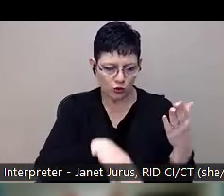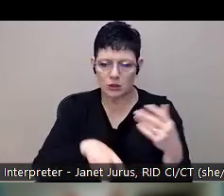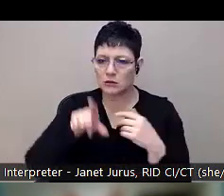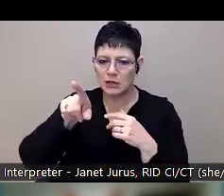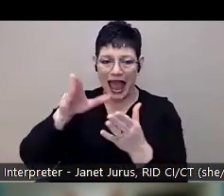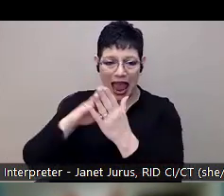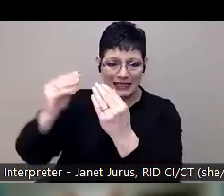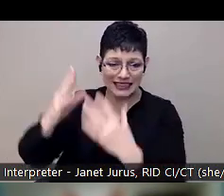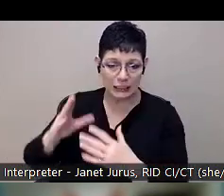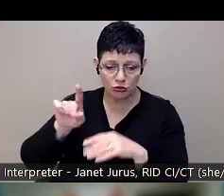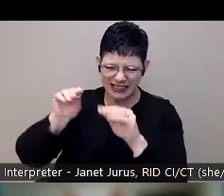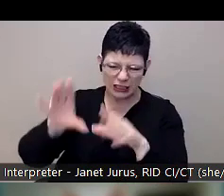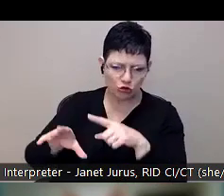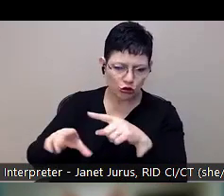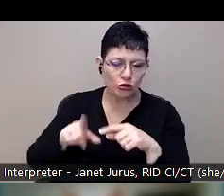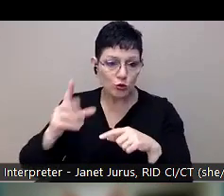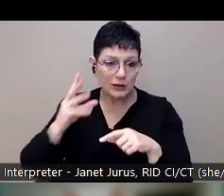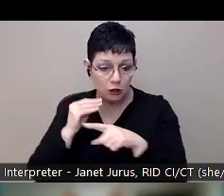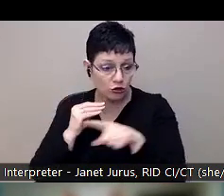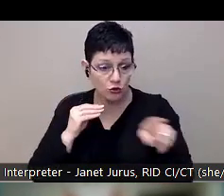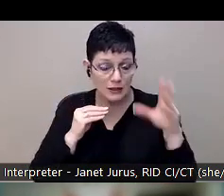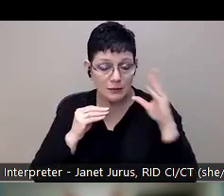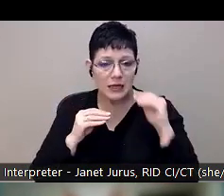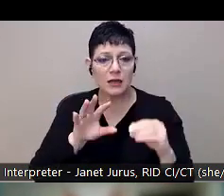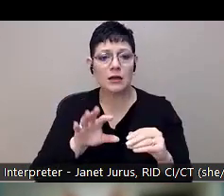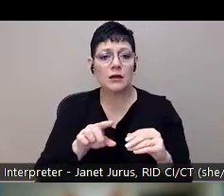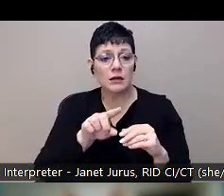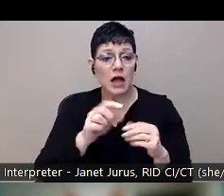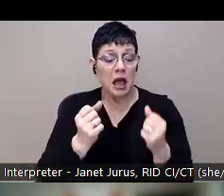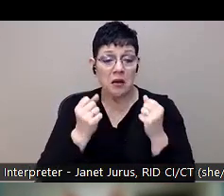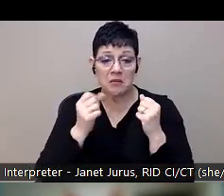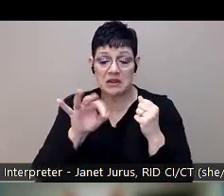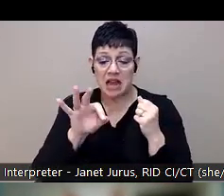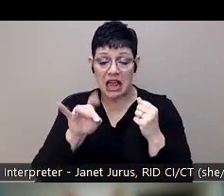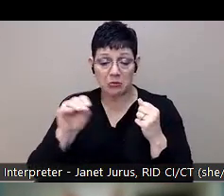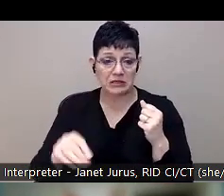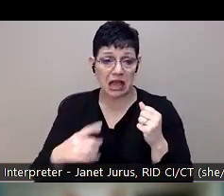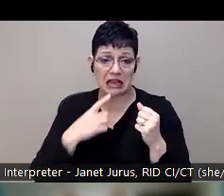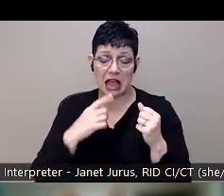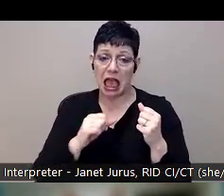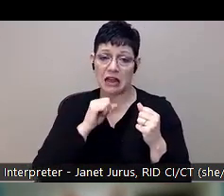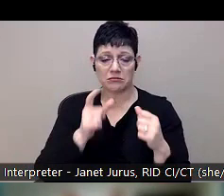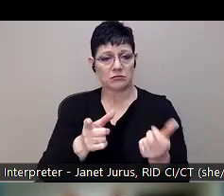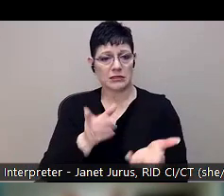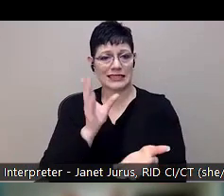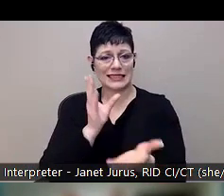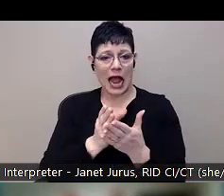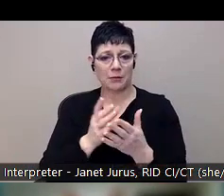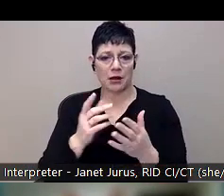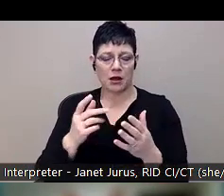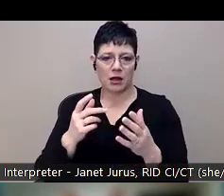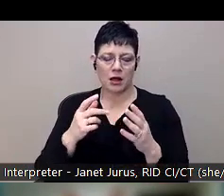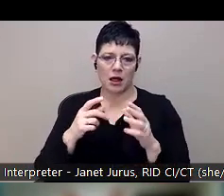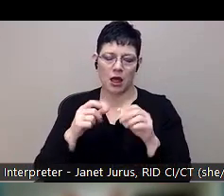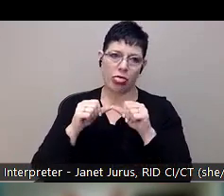what they're experiencing. 98% of participants reported not being chronically absent. This was mentioned earlier. is a huge problem we have right now in